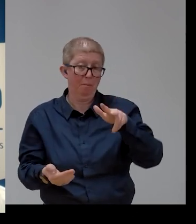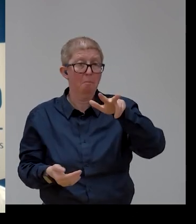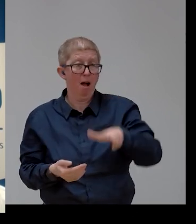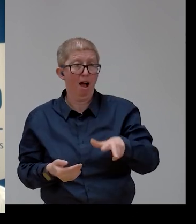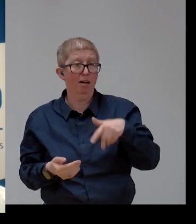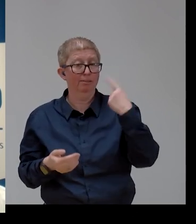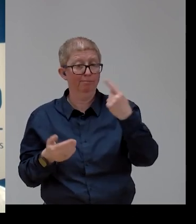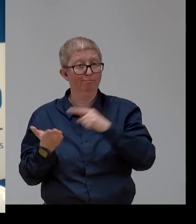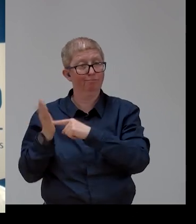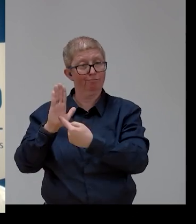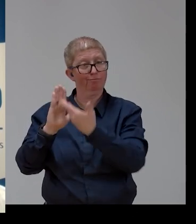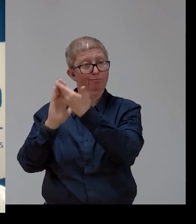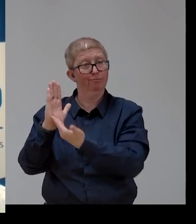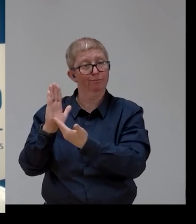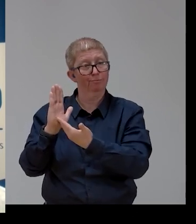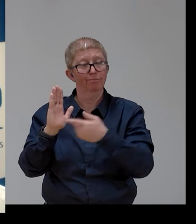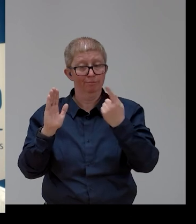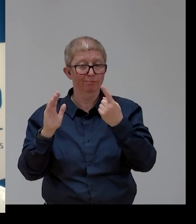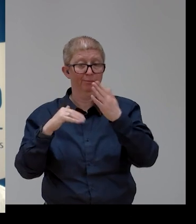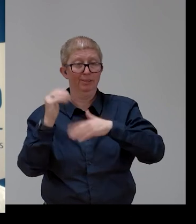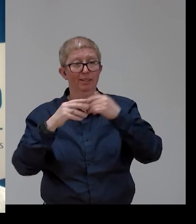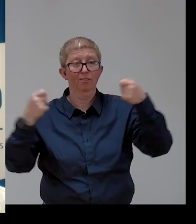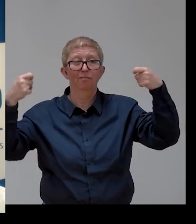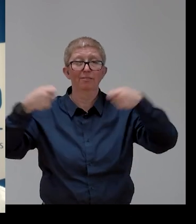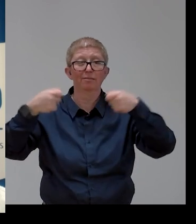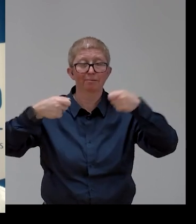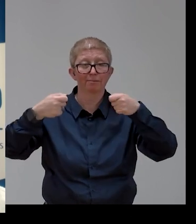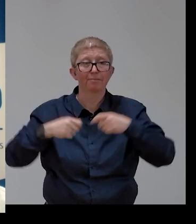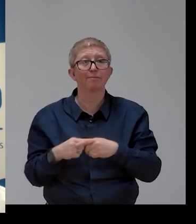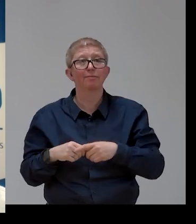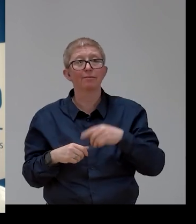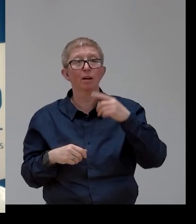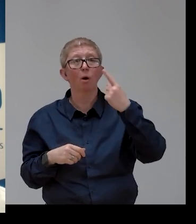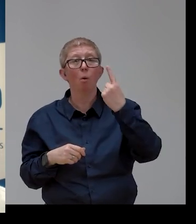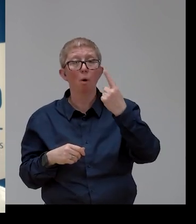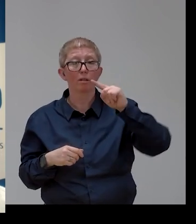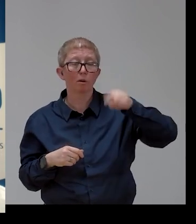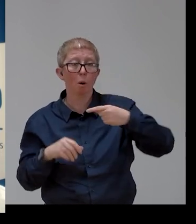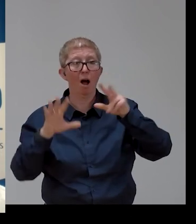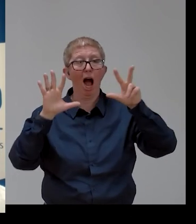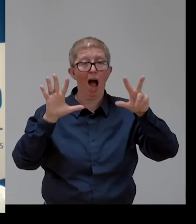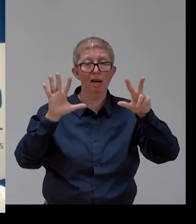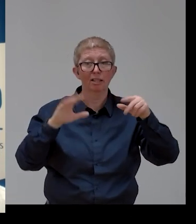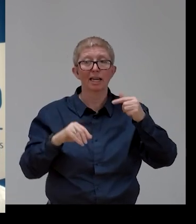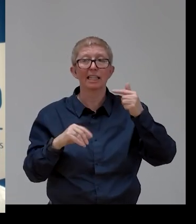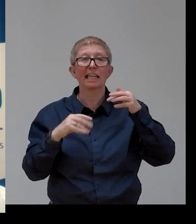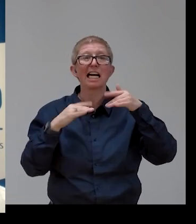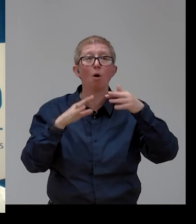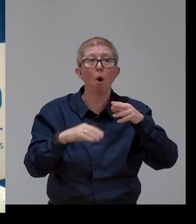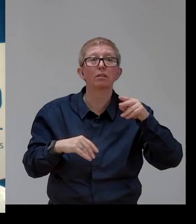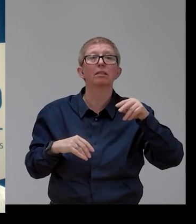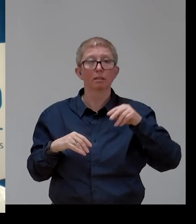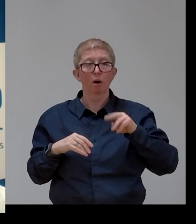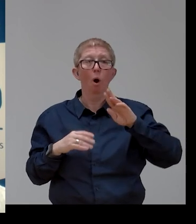.8 trillion euros, 1.8 trillion euros. Surely that we can make a difference with that amount of money. We've just talked about public